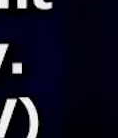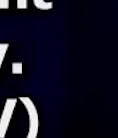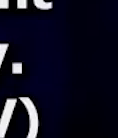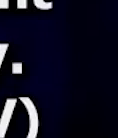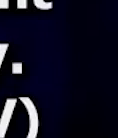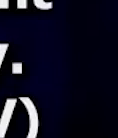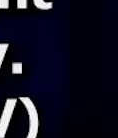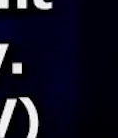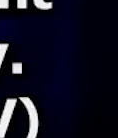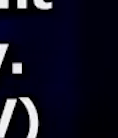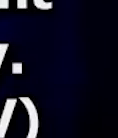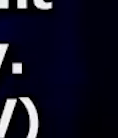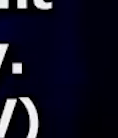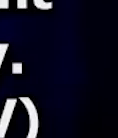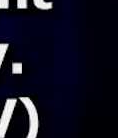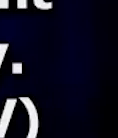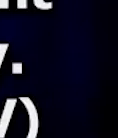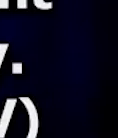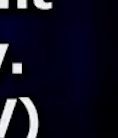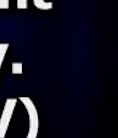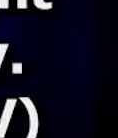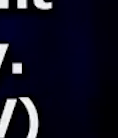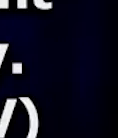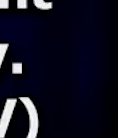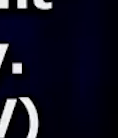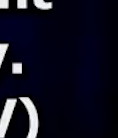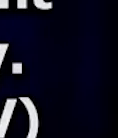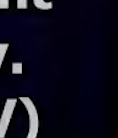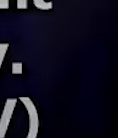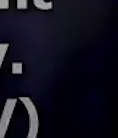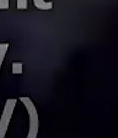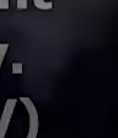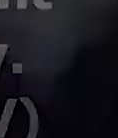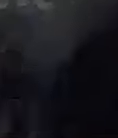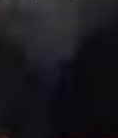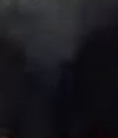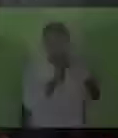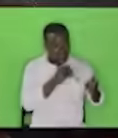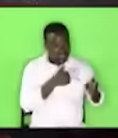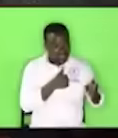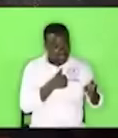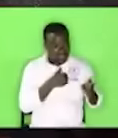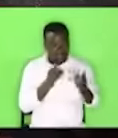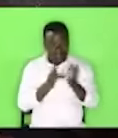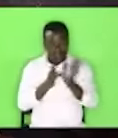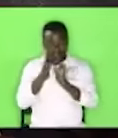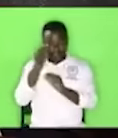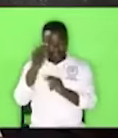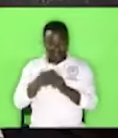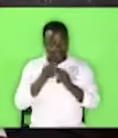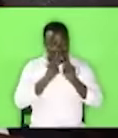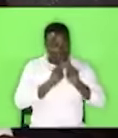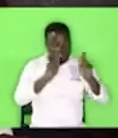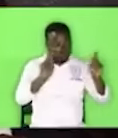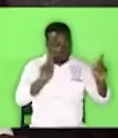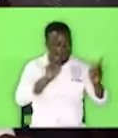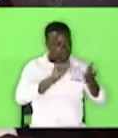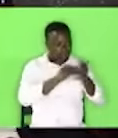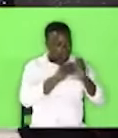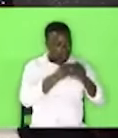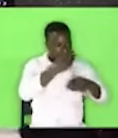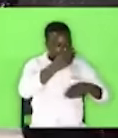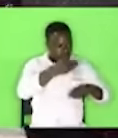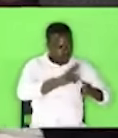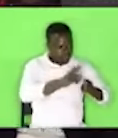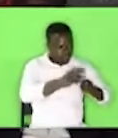might have the supremacy when there is no way in the name of Jesus is mentioned he must have the supremacy